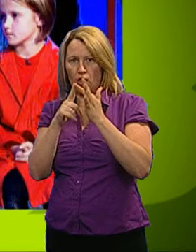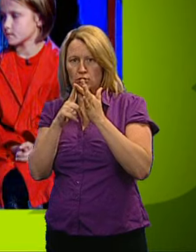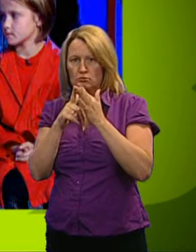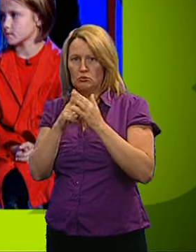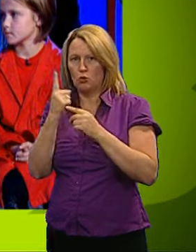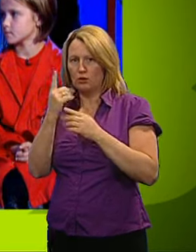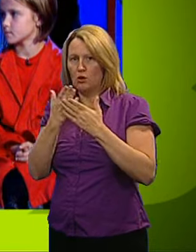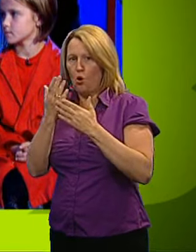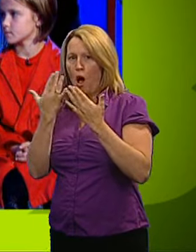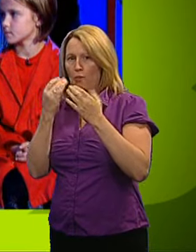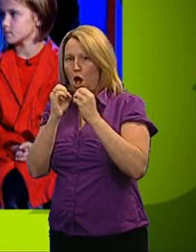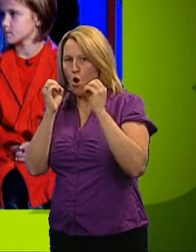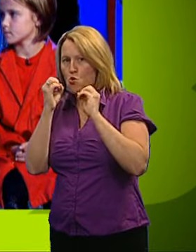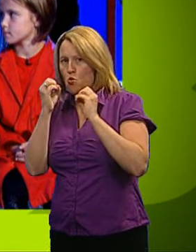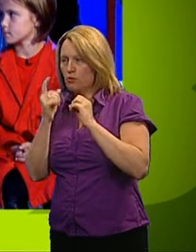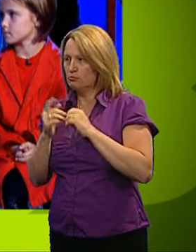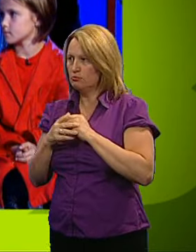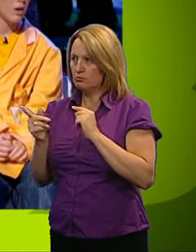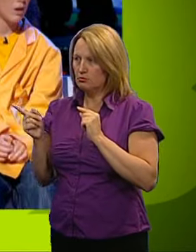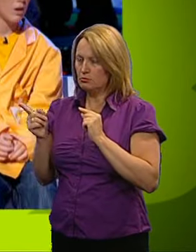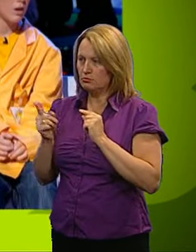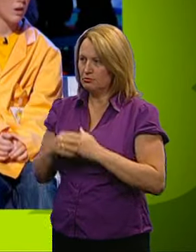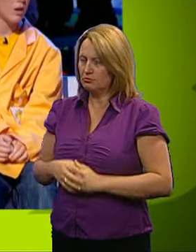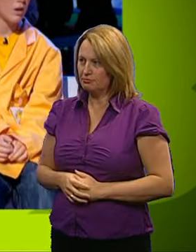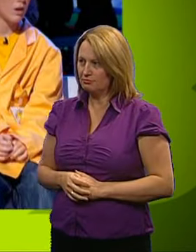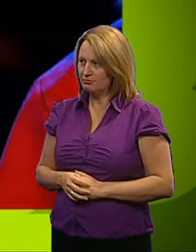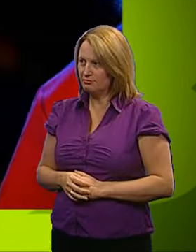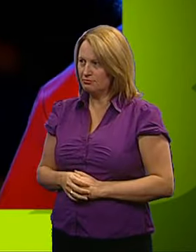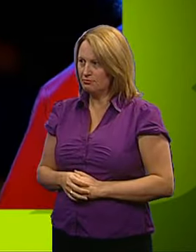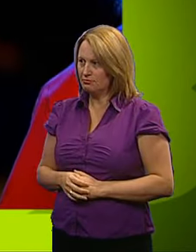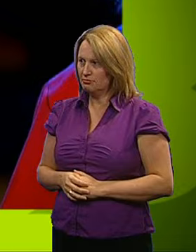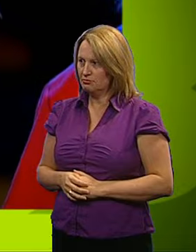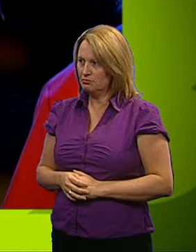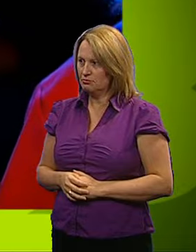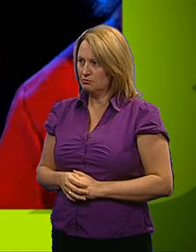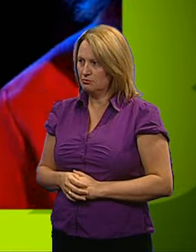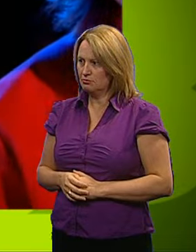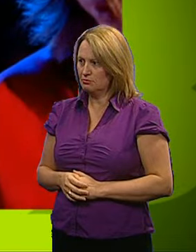The number called a Google is one followed by how many zeros?